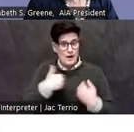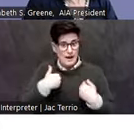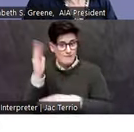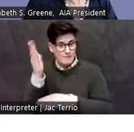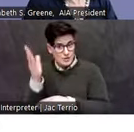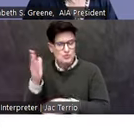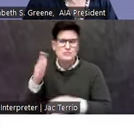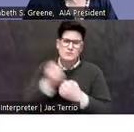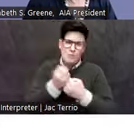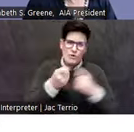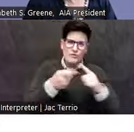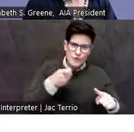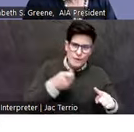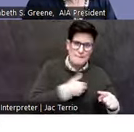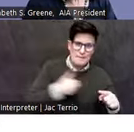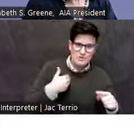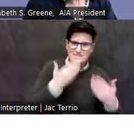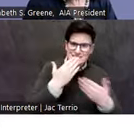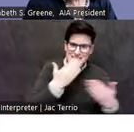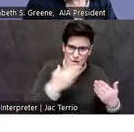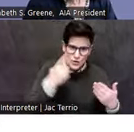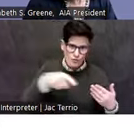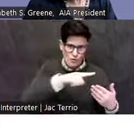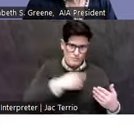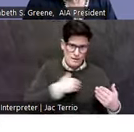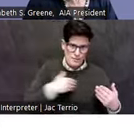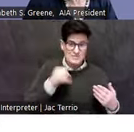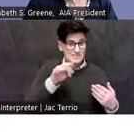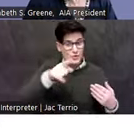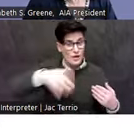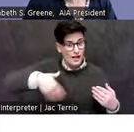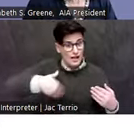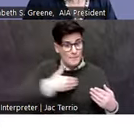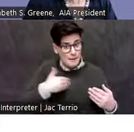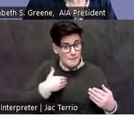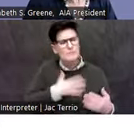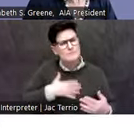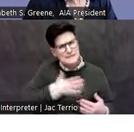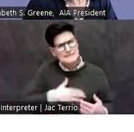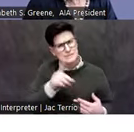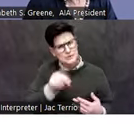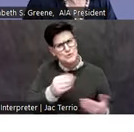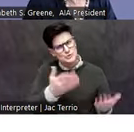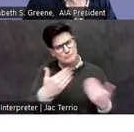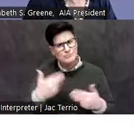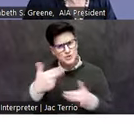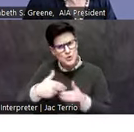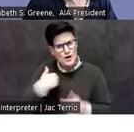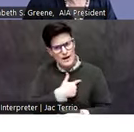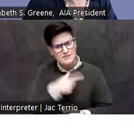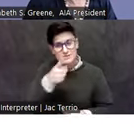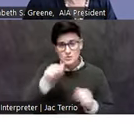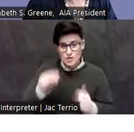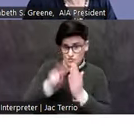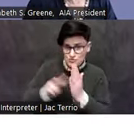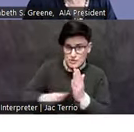you to all of our members today and if you're not a member yet, please do join us. You can read all about the benefits of membership on